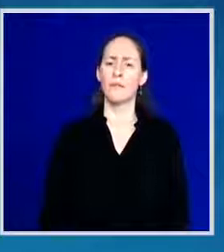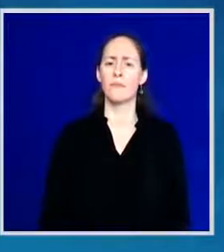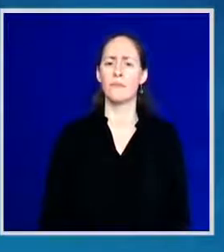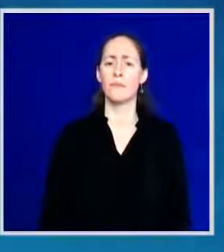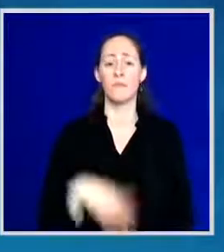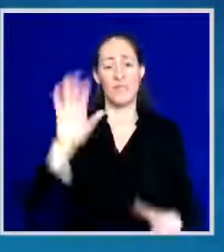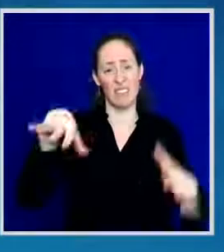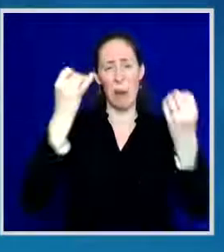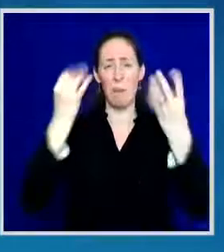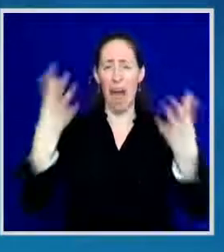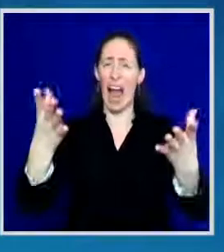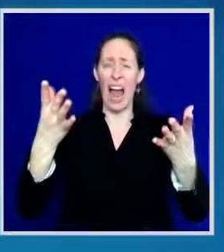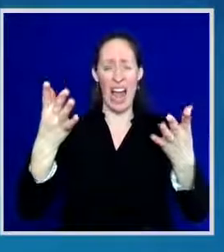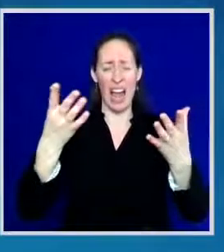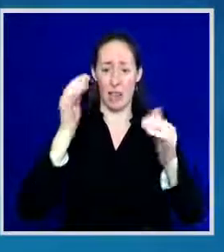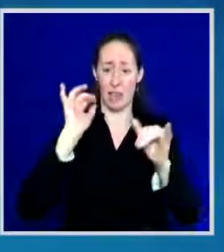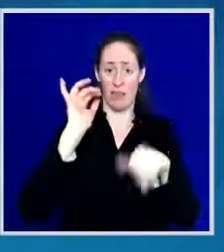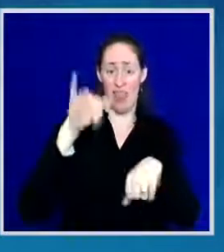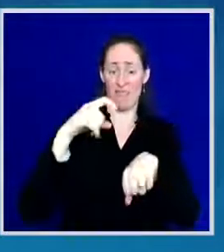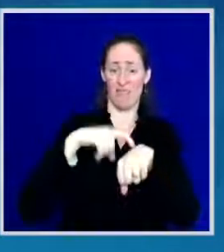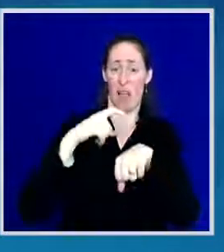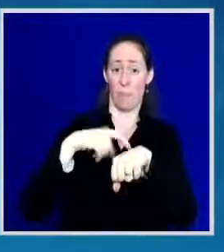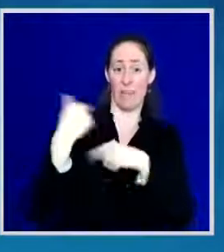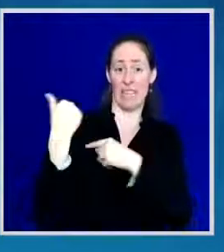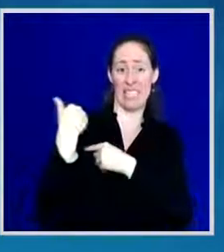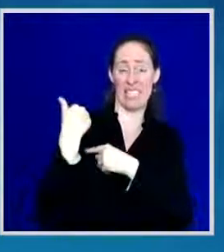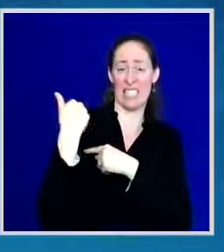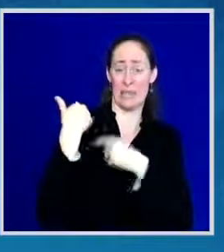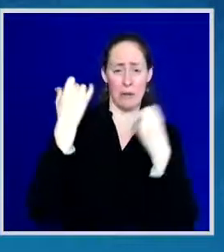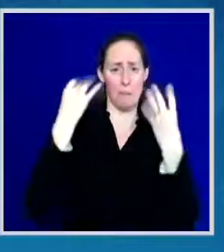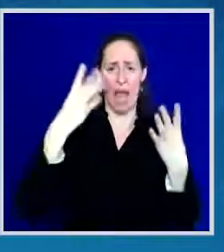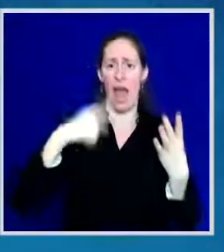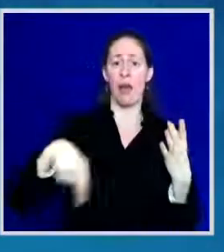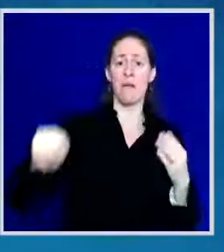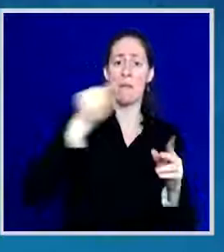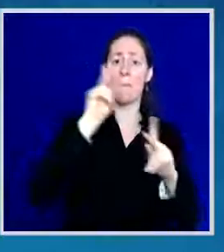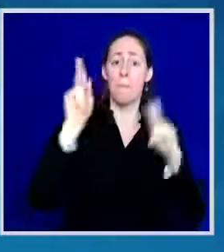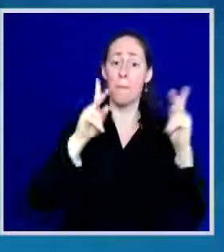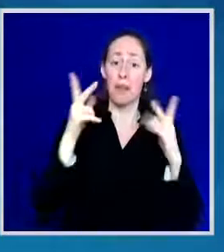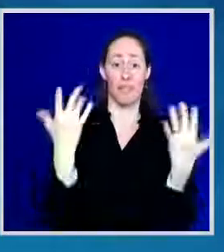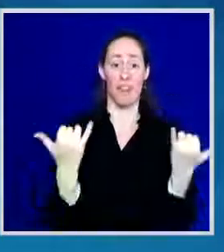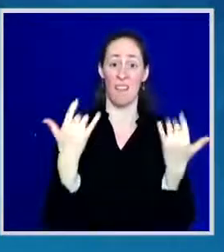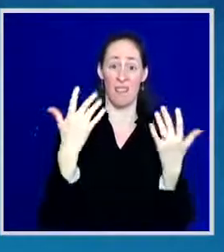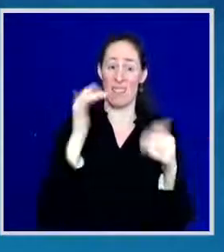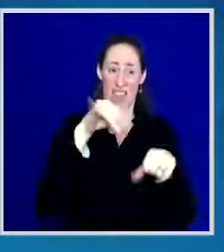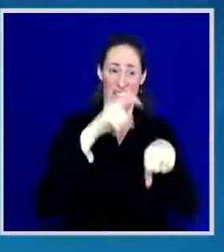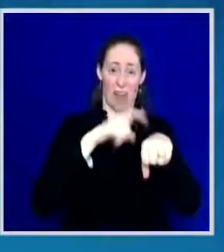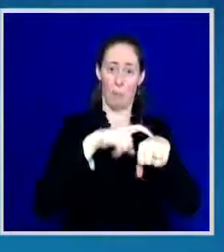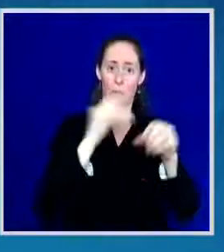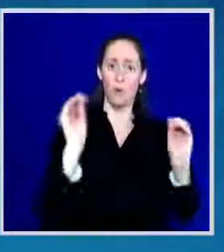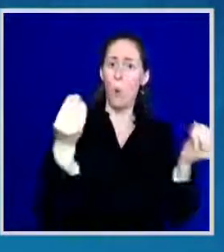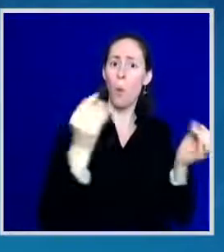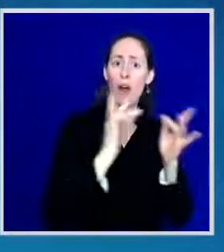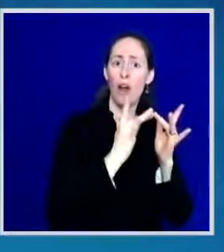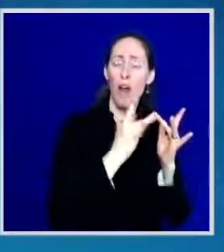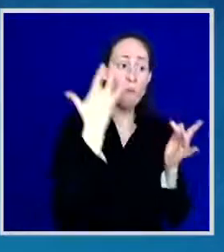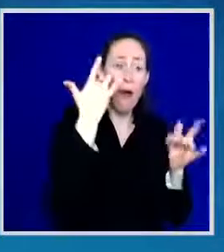time, it has been highlighted, don't have Internet access or cannot afford a broadband bill.